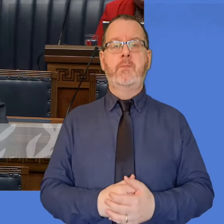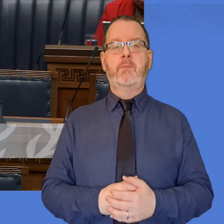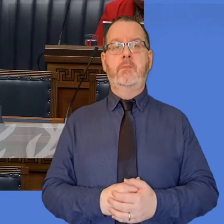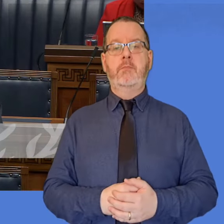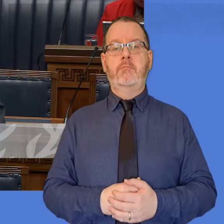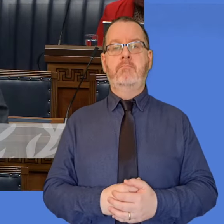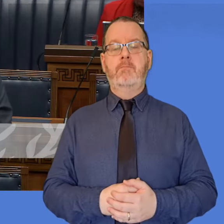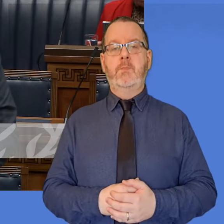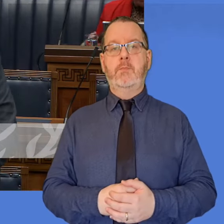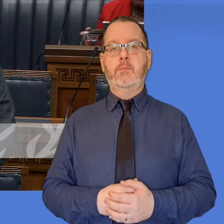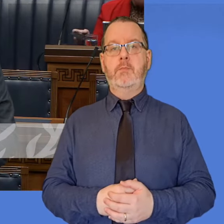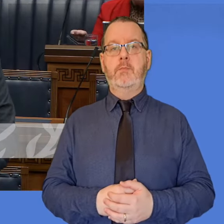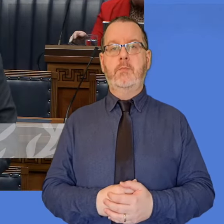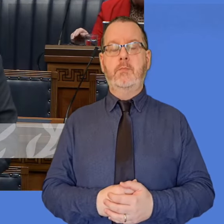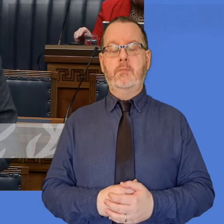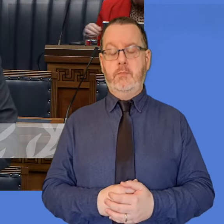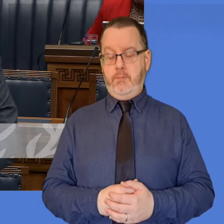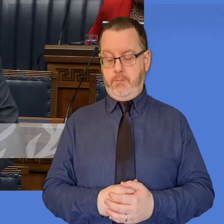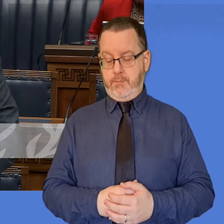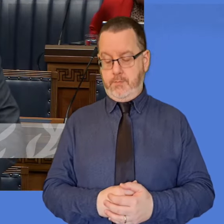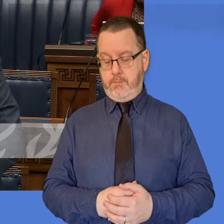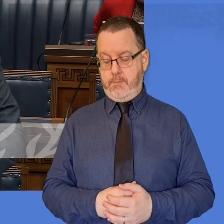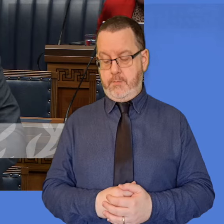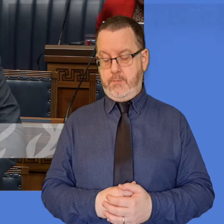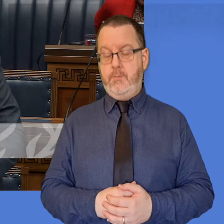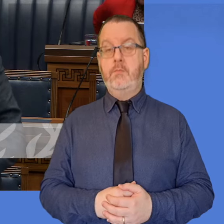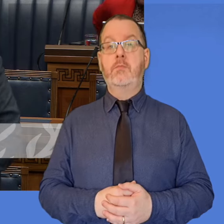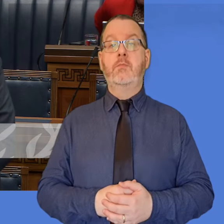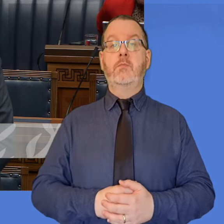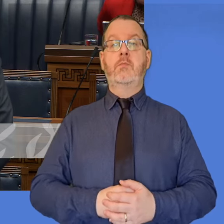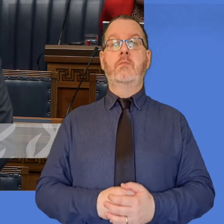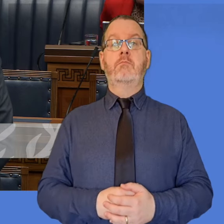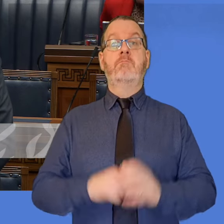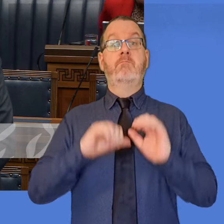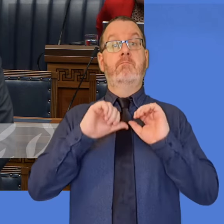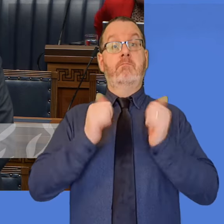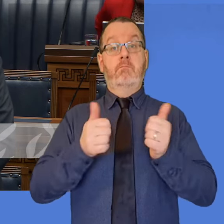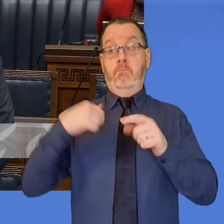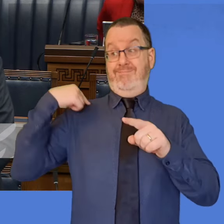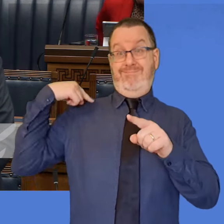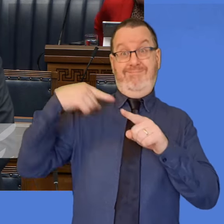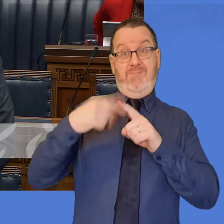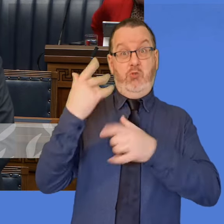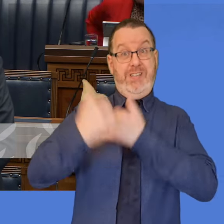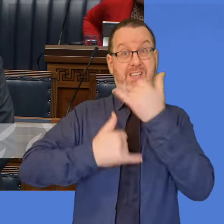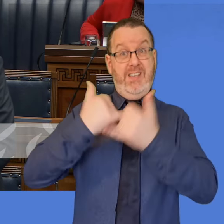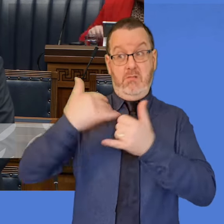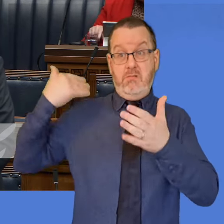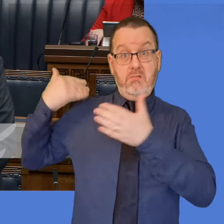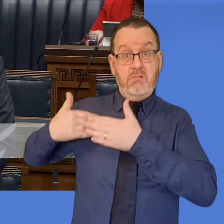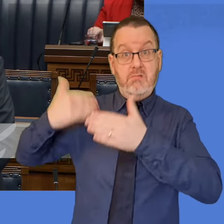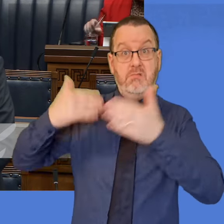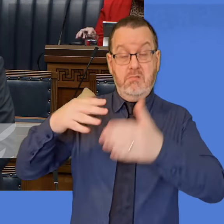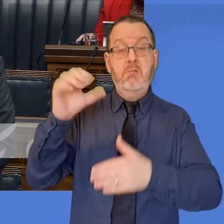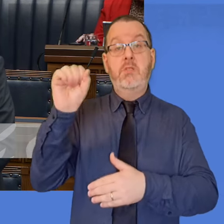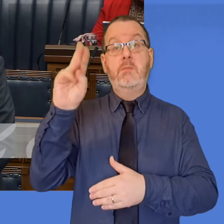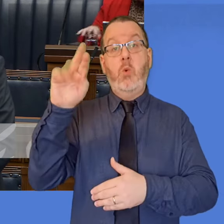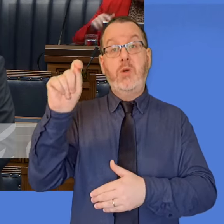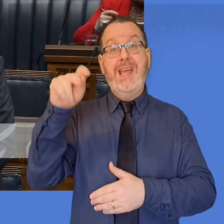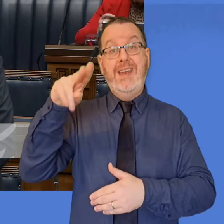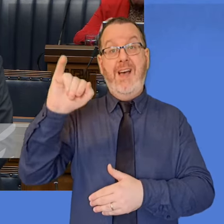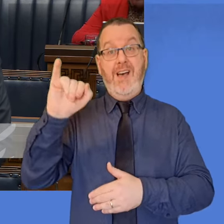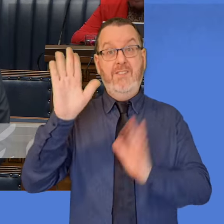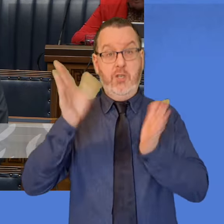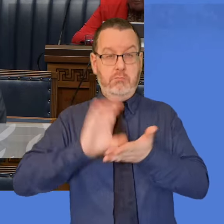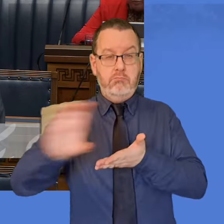Over the last three financial years, Sport NI has issued exchequer funding of almost £39.4 million and